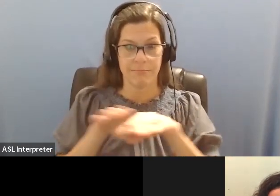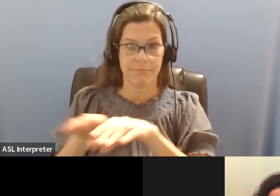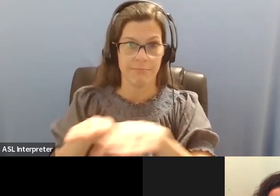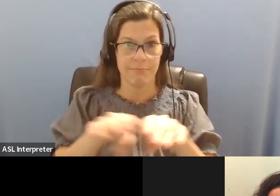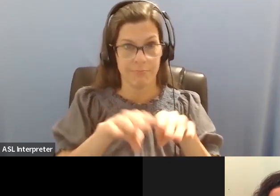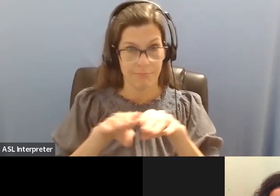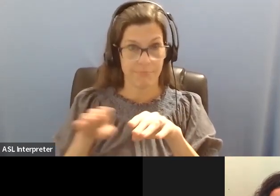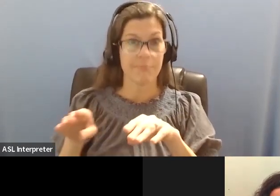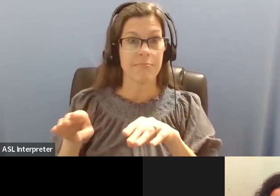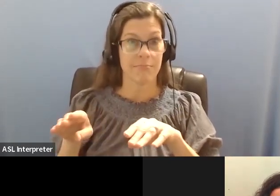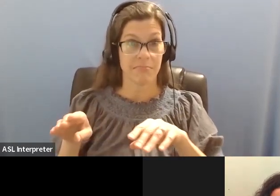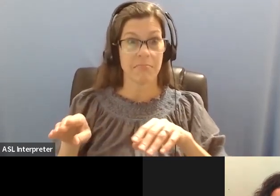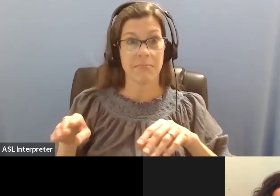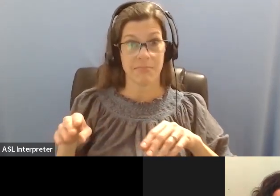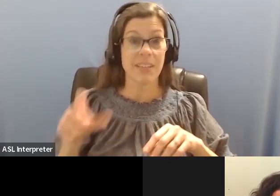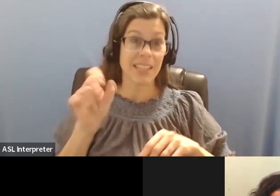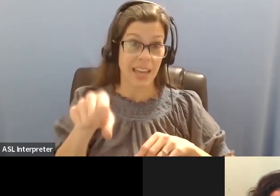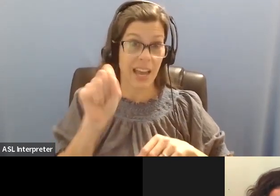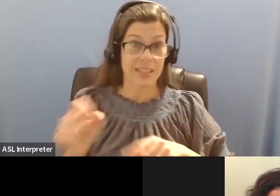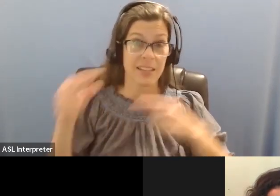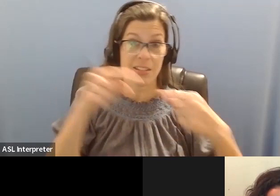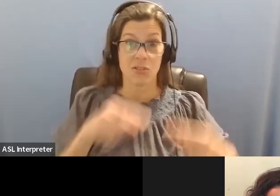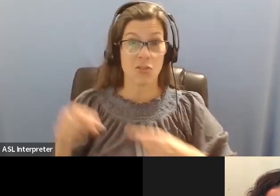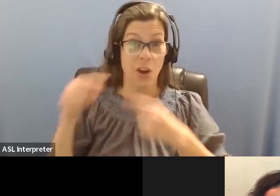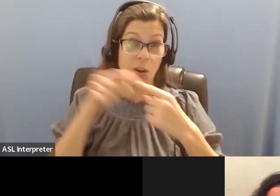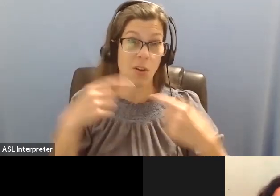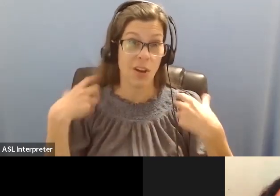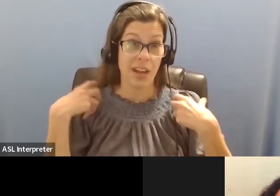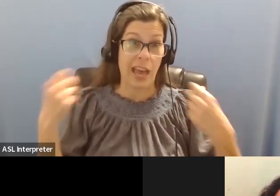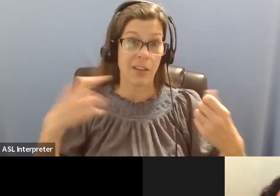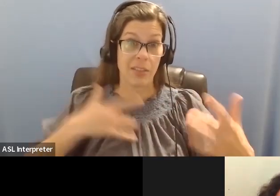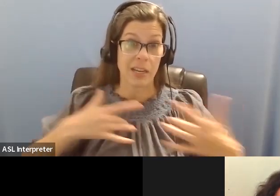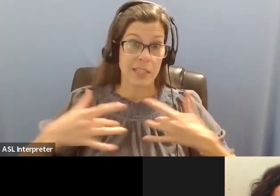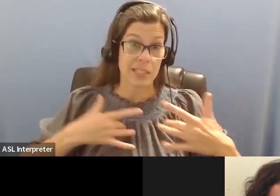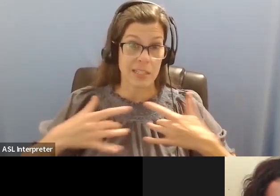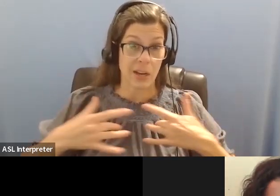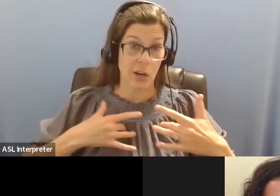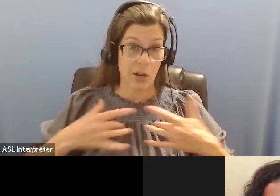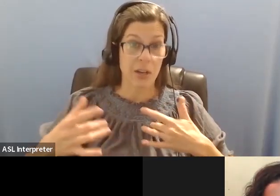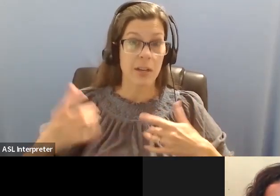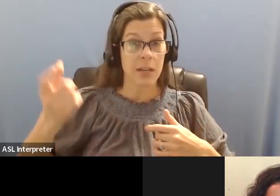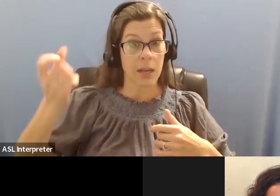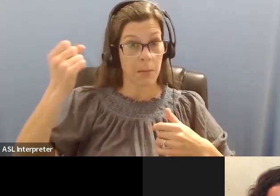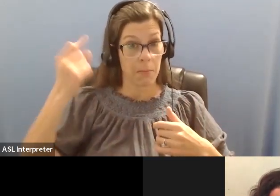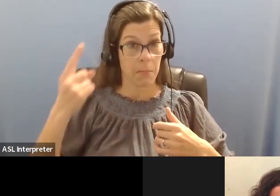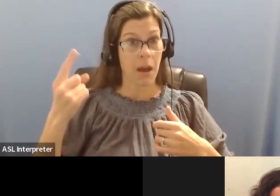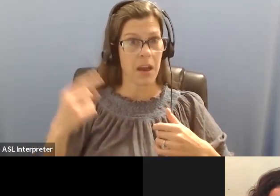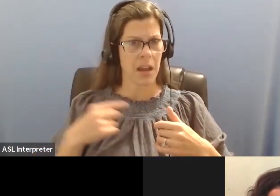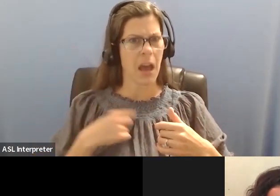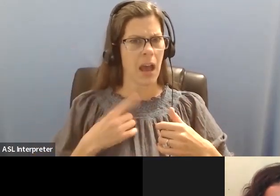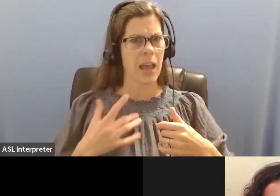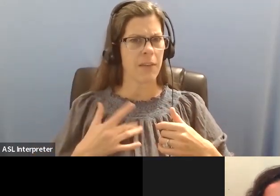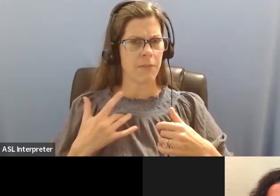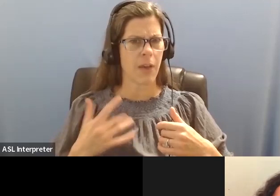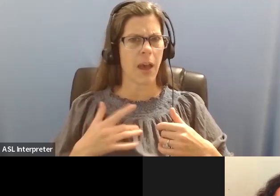concerns, I had a sense, you know, that ableist sense that you are in control of this package